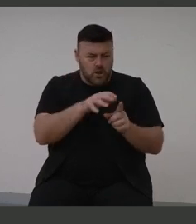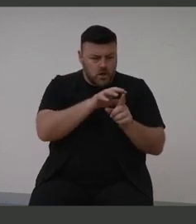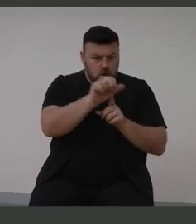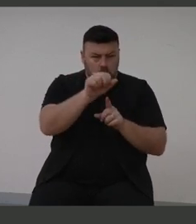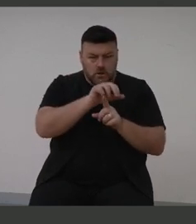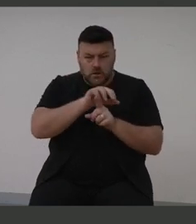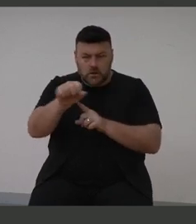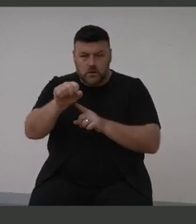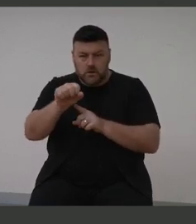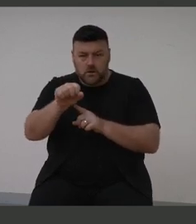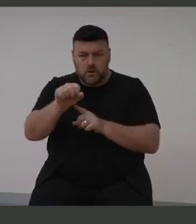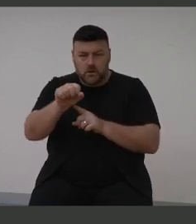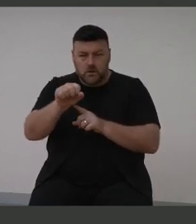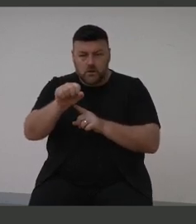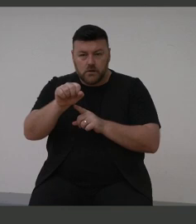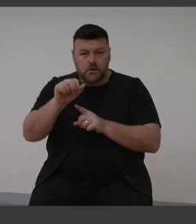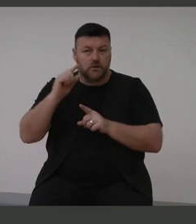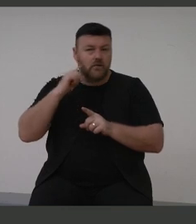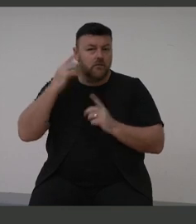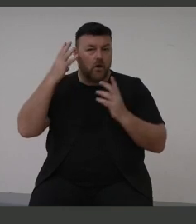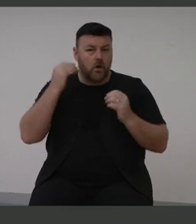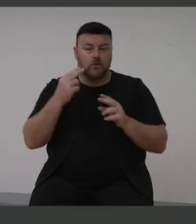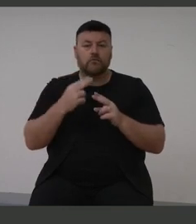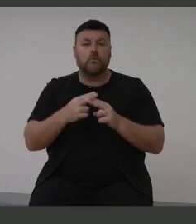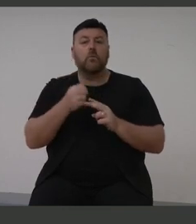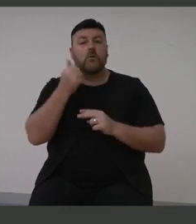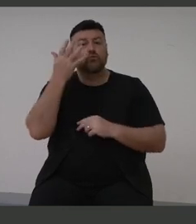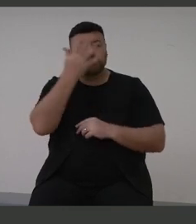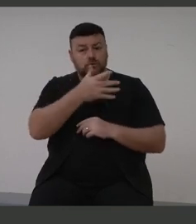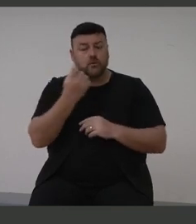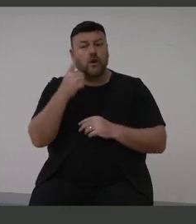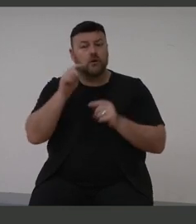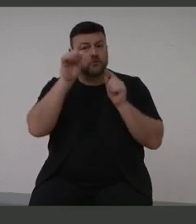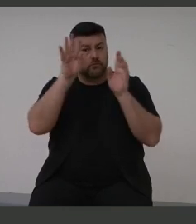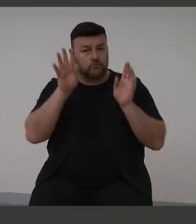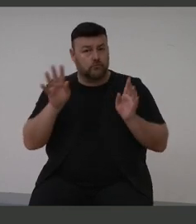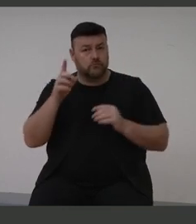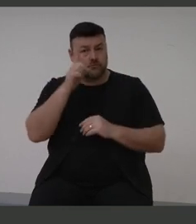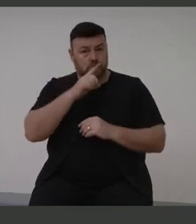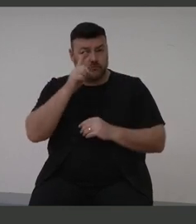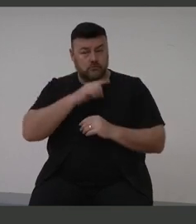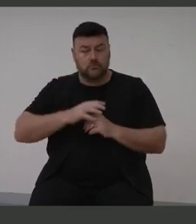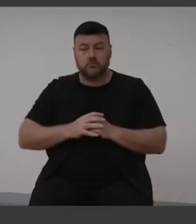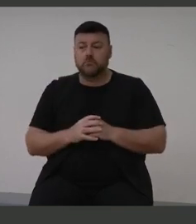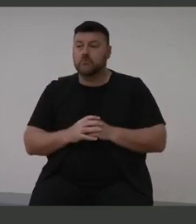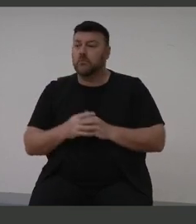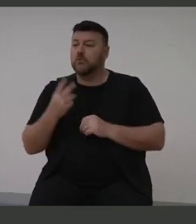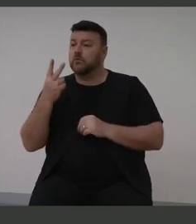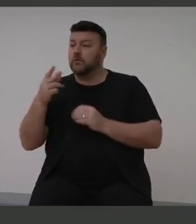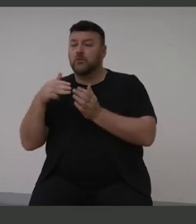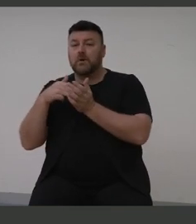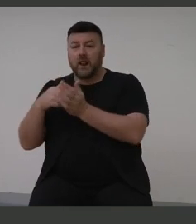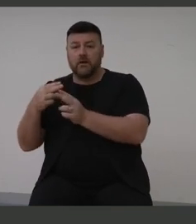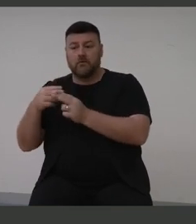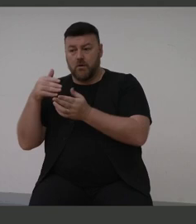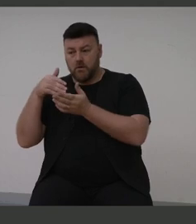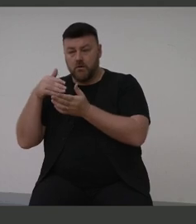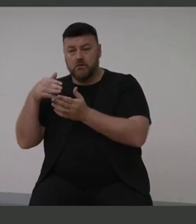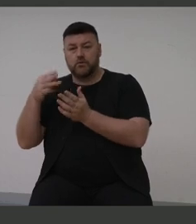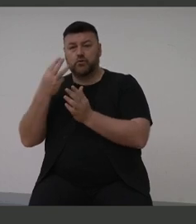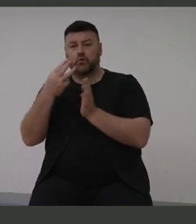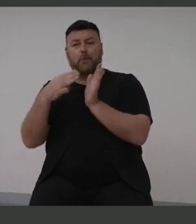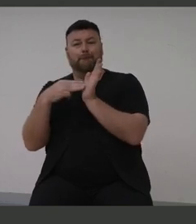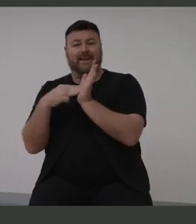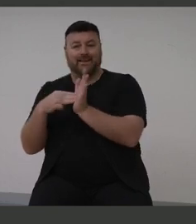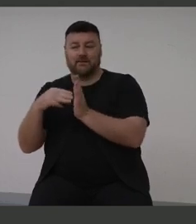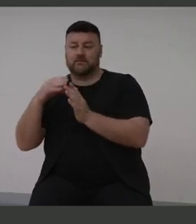Aboriginal and Torres Strait Islander children. $2 million for pilot measures supporting aged care residents with hearing